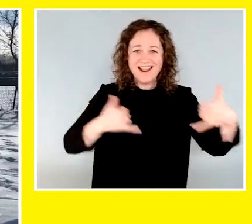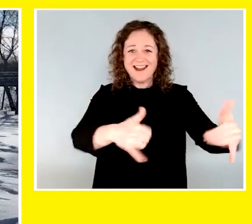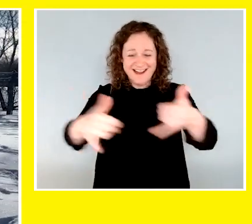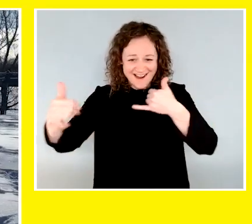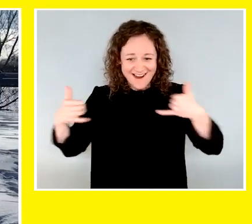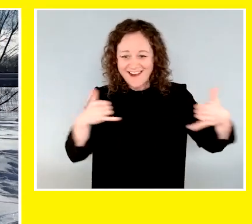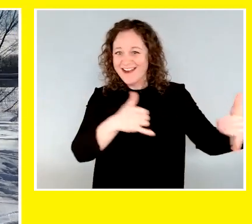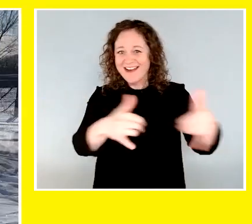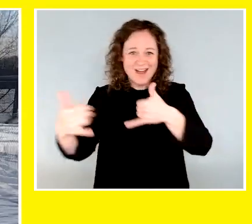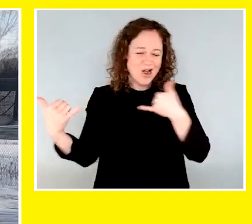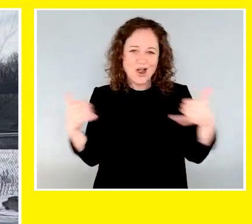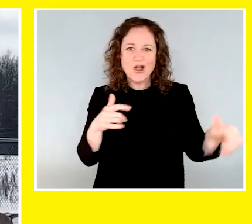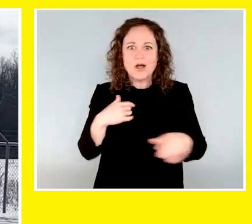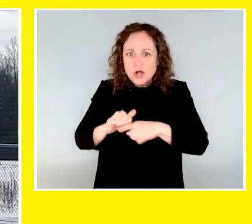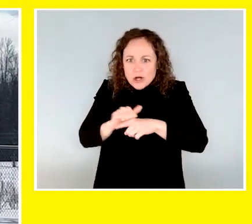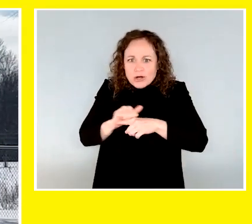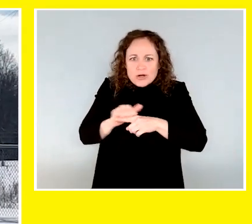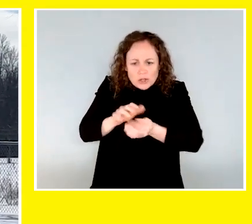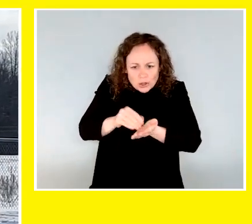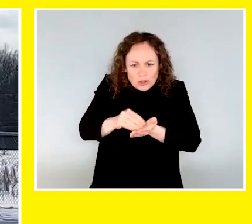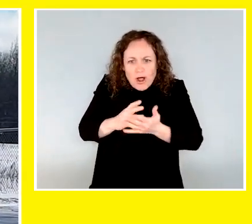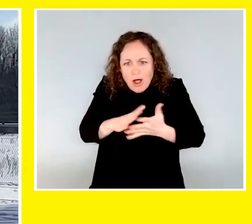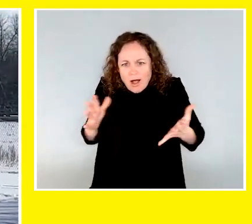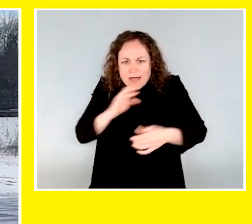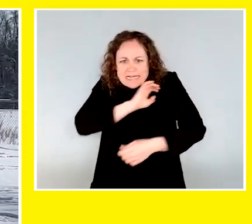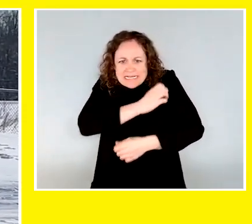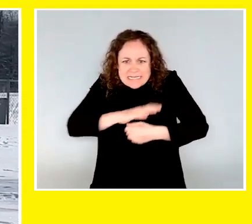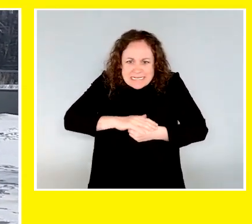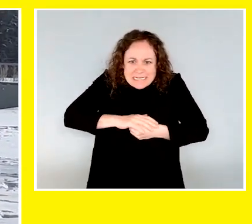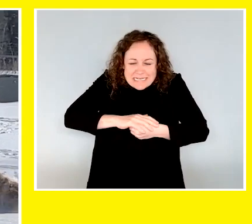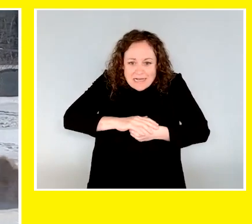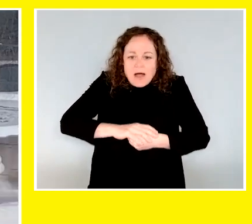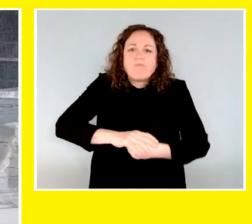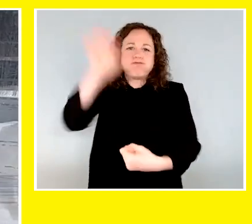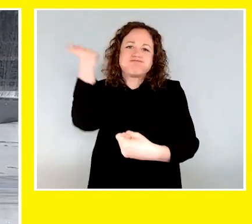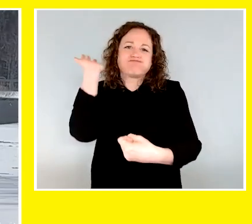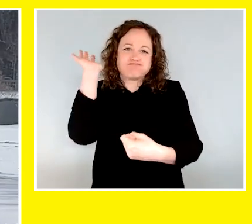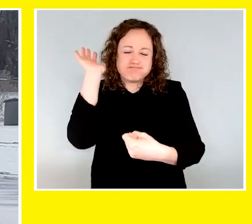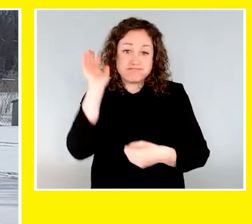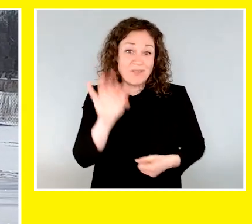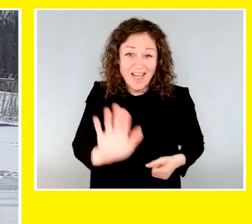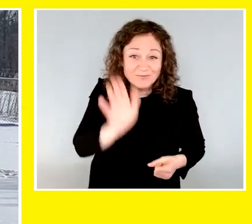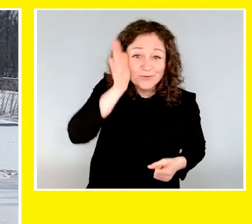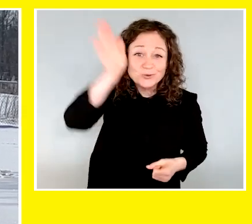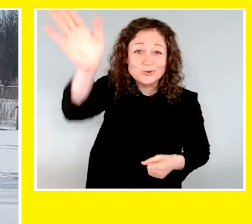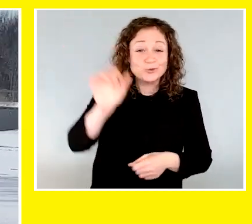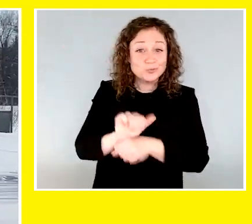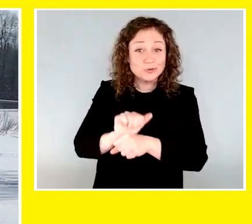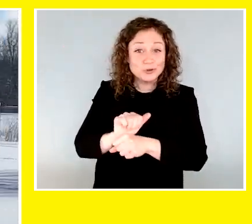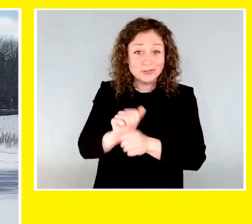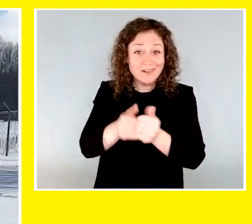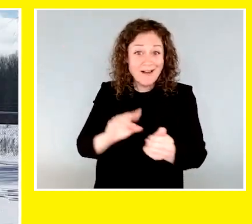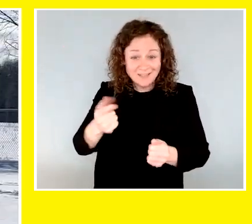the dogs get to let loose and expend any leftover energy as they would do at home as a working guide dog. A very special